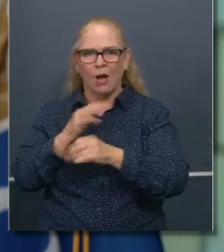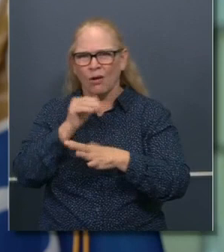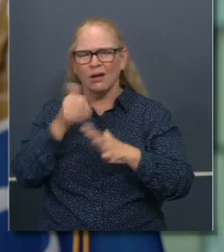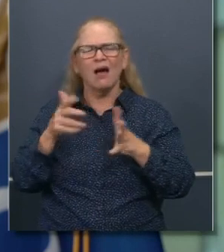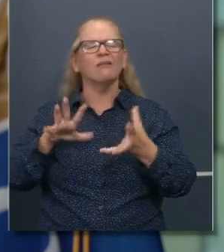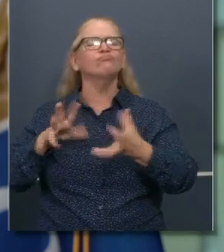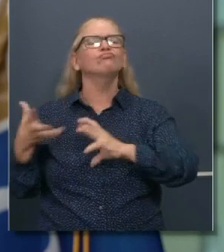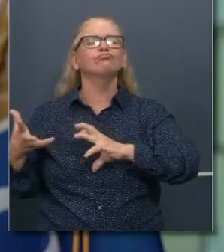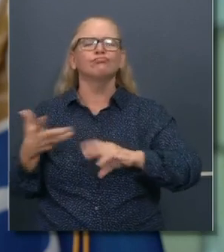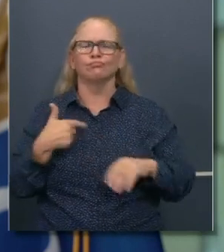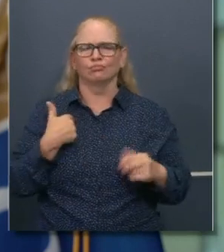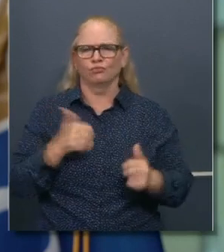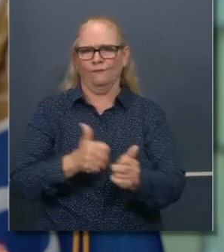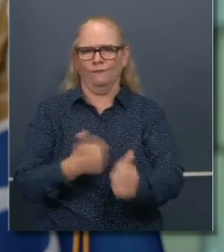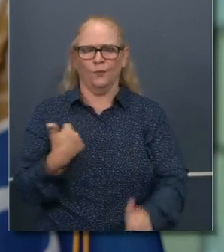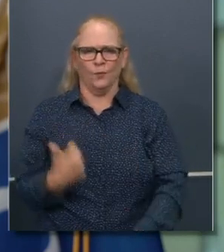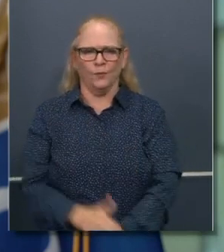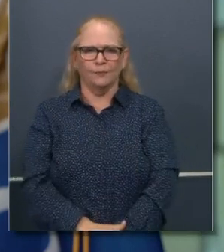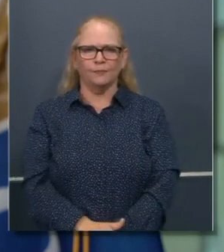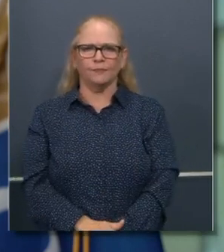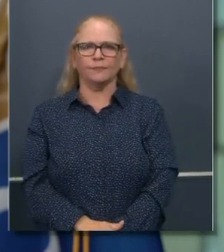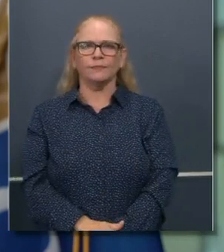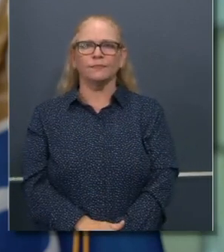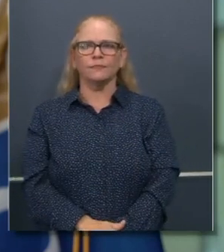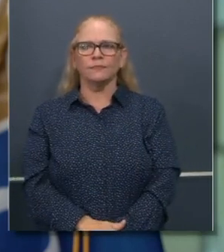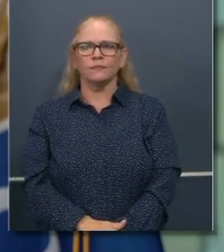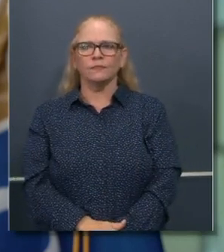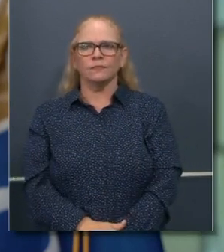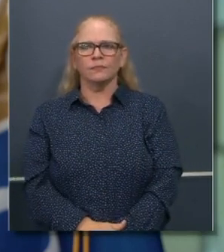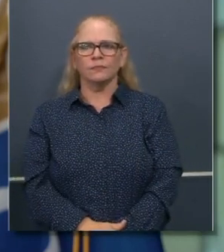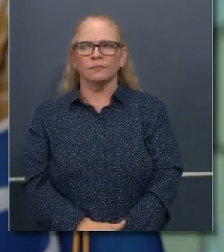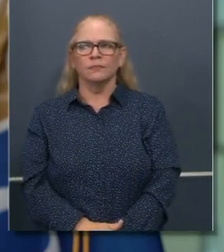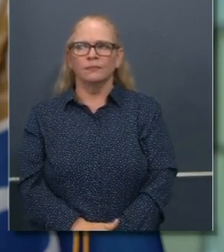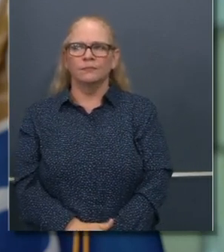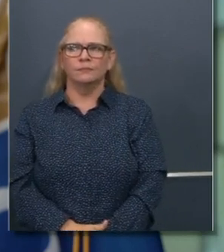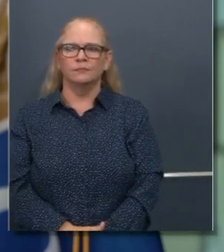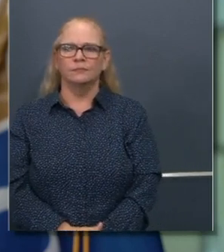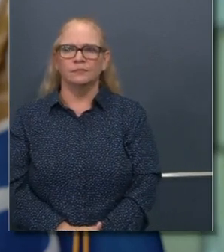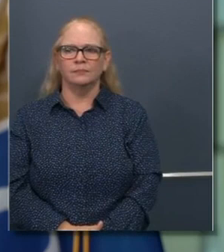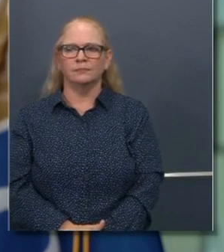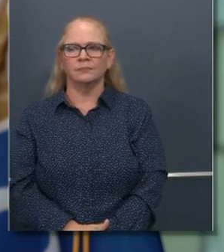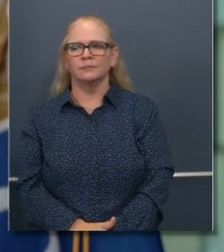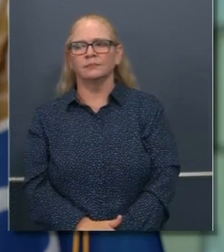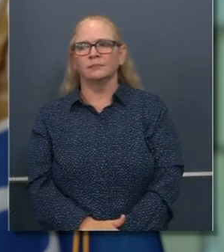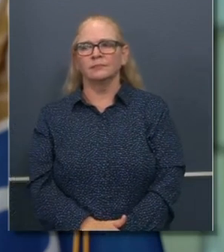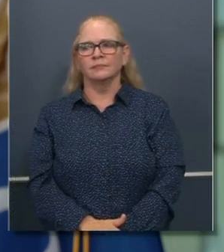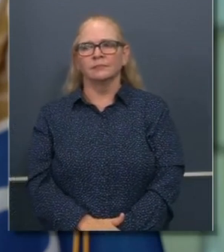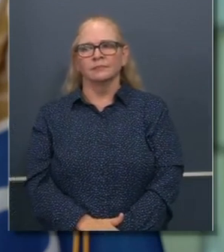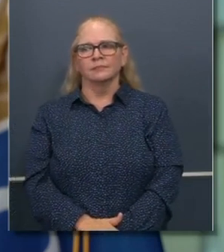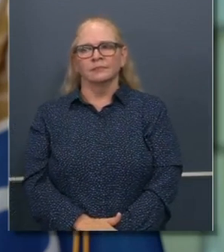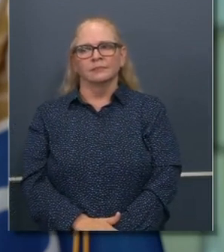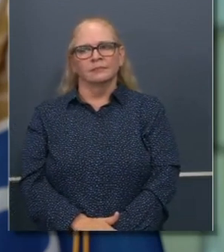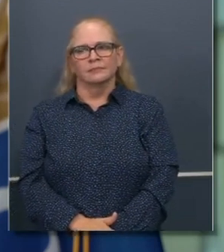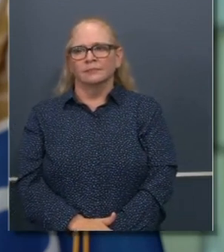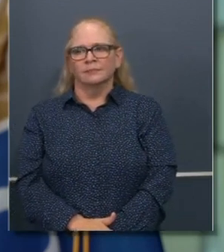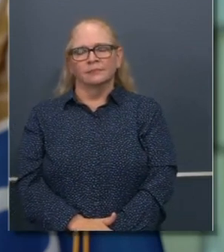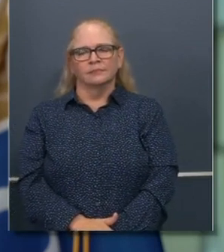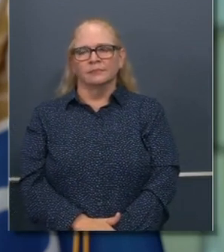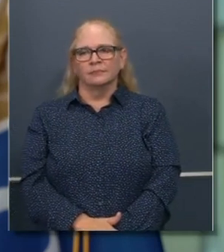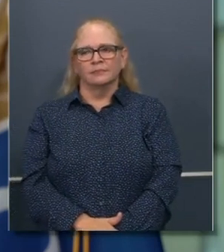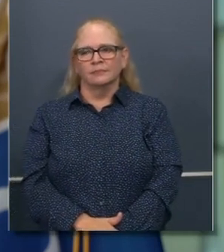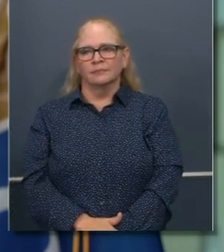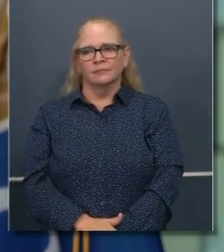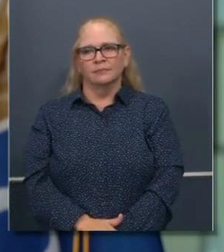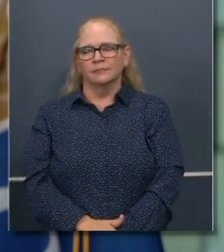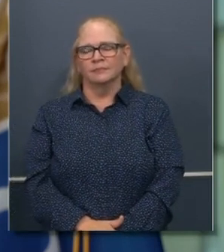Uh, good afternoon, Governor. Um, I wanted to ask you, we understand that you didn't have the full extent of the CalReady